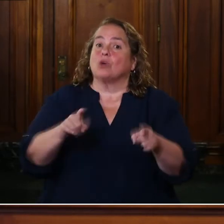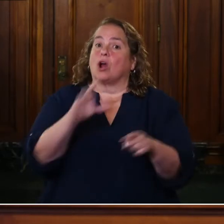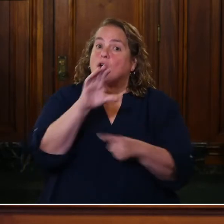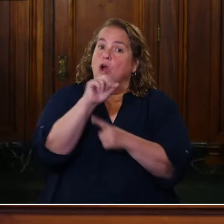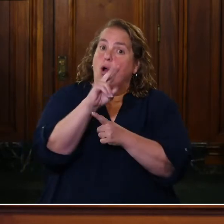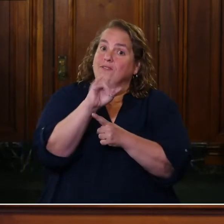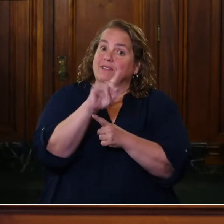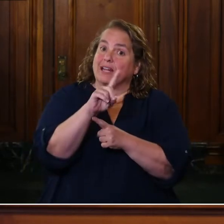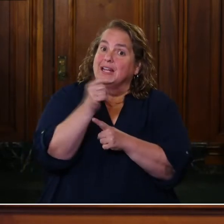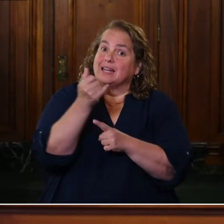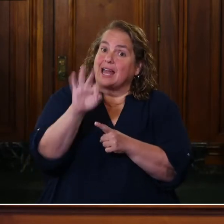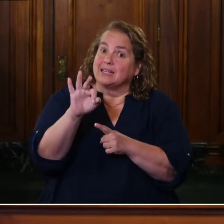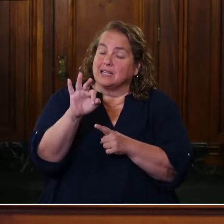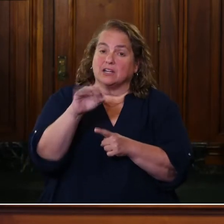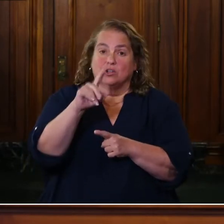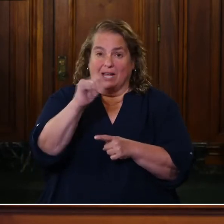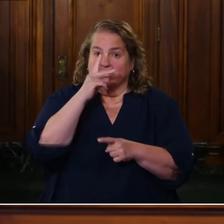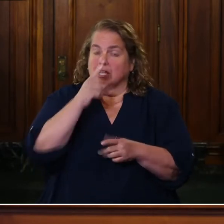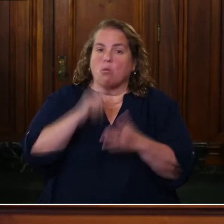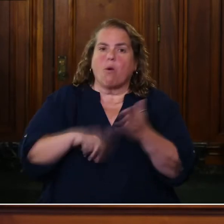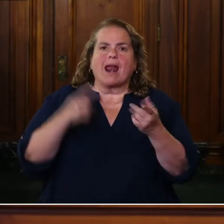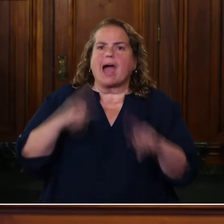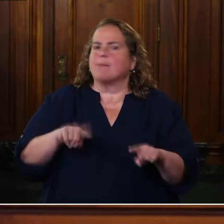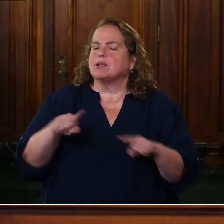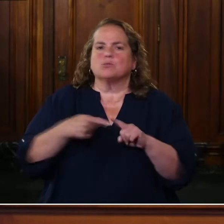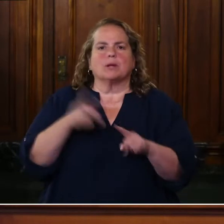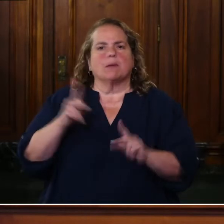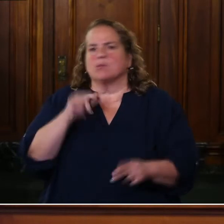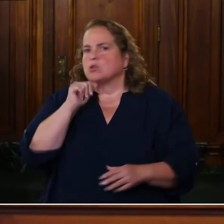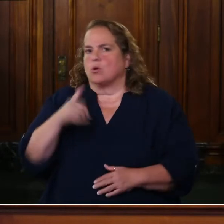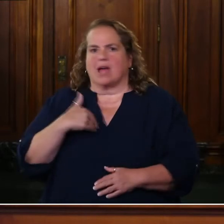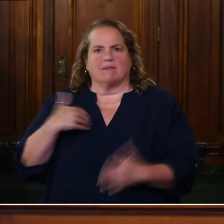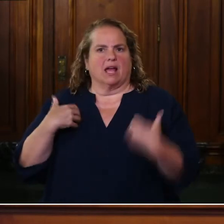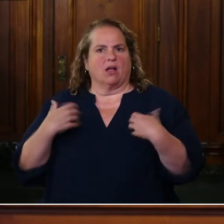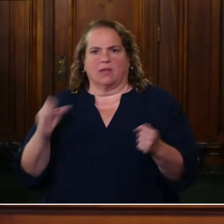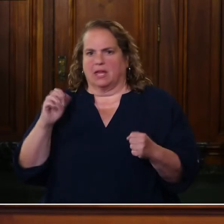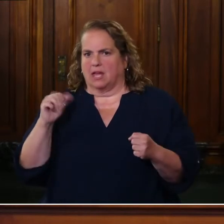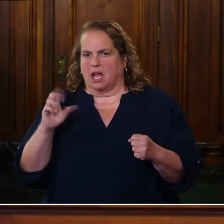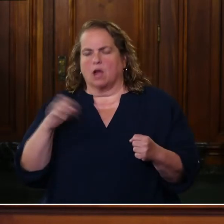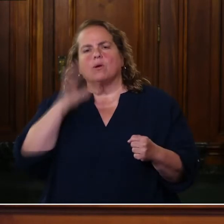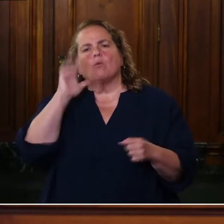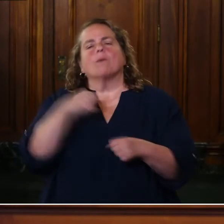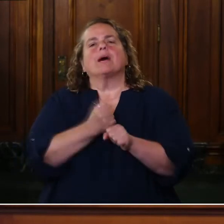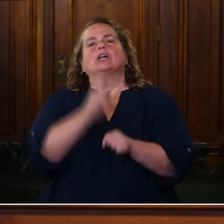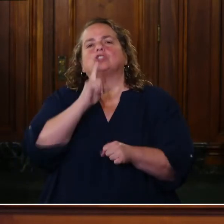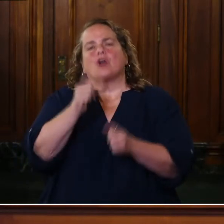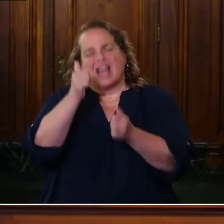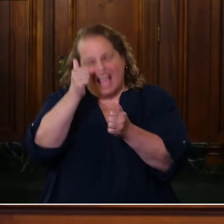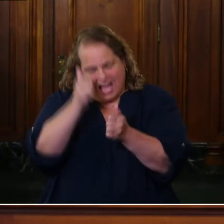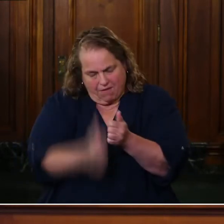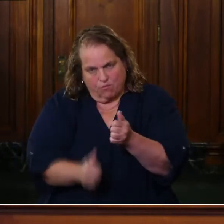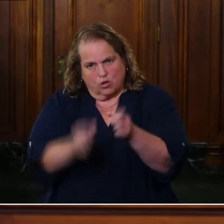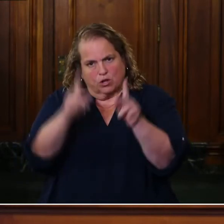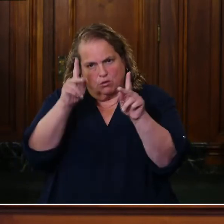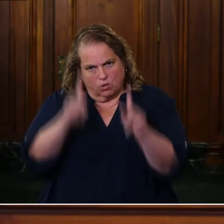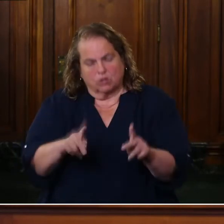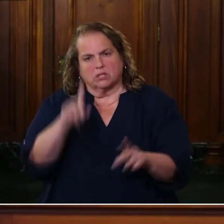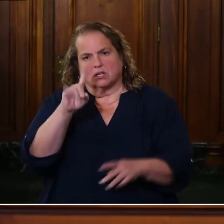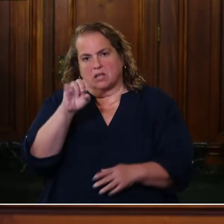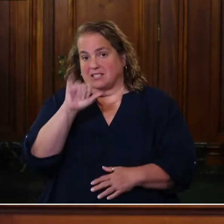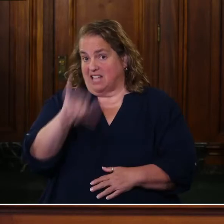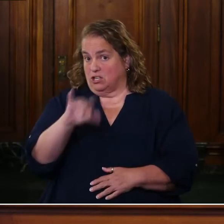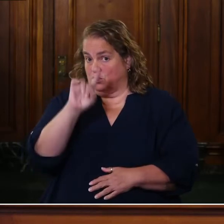don't have coverage. We're going to make sure that everybody does. This is just a first commitment.